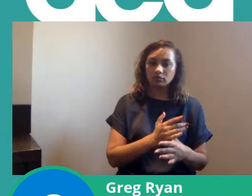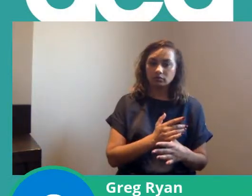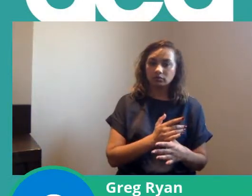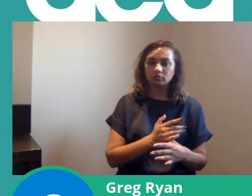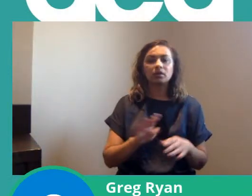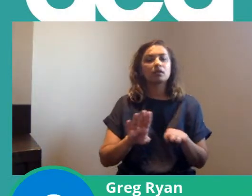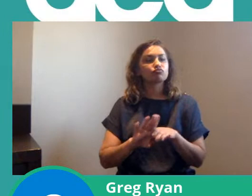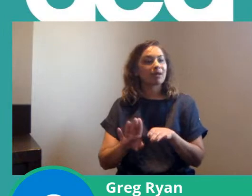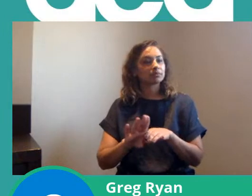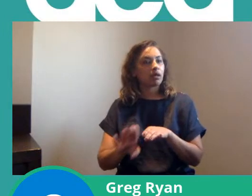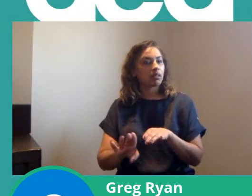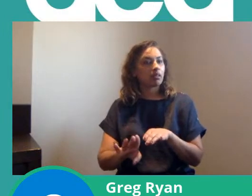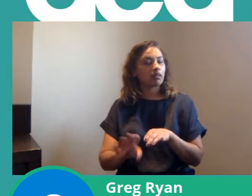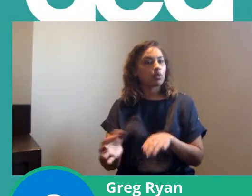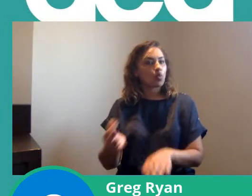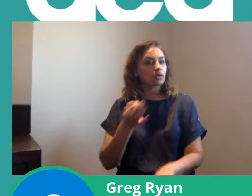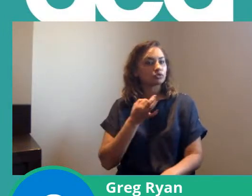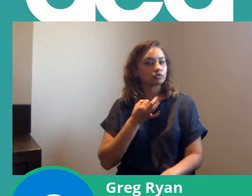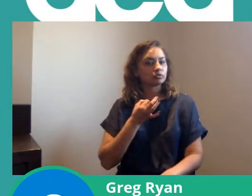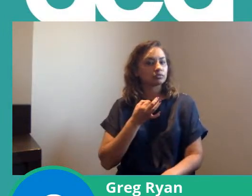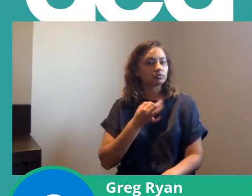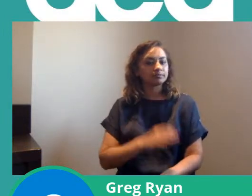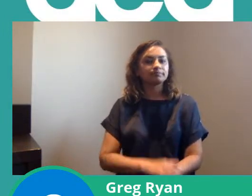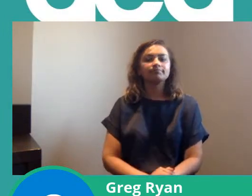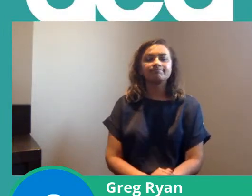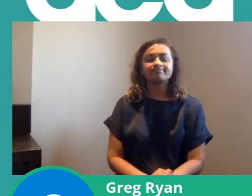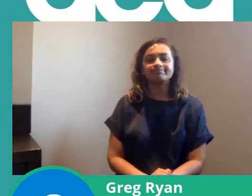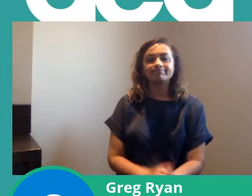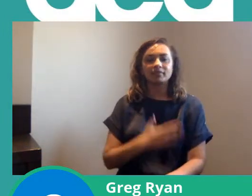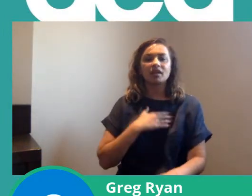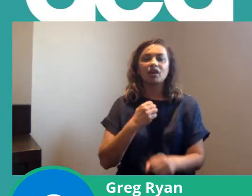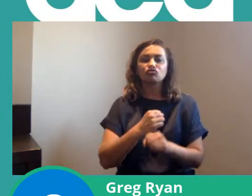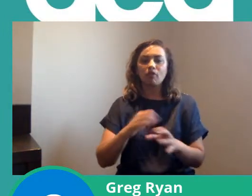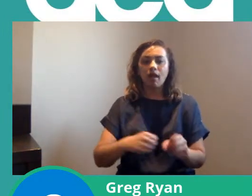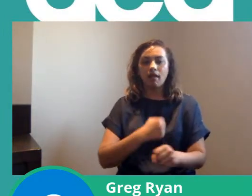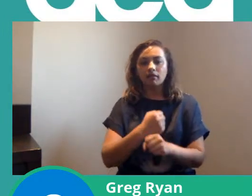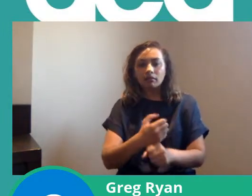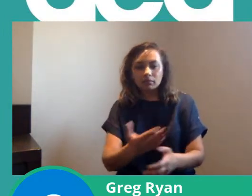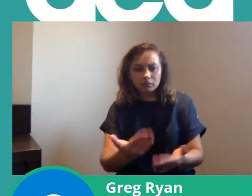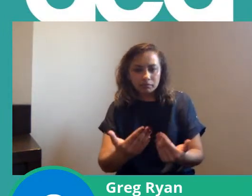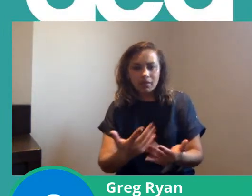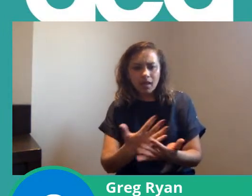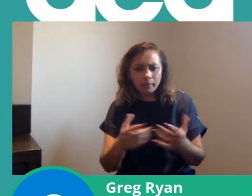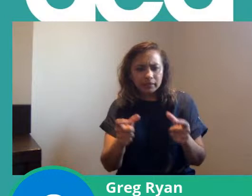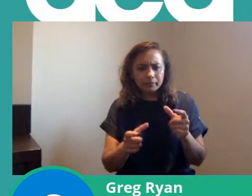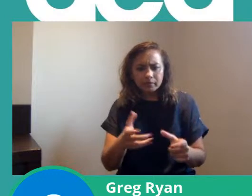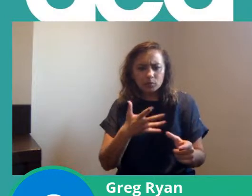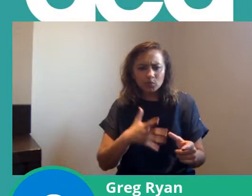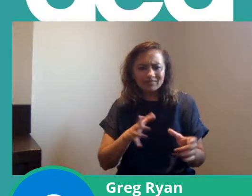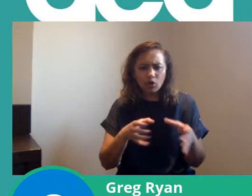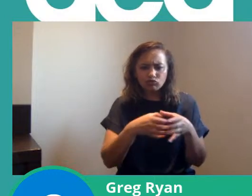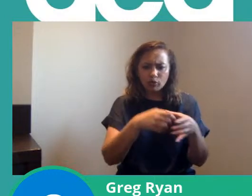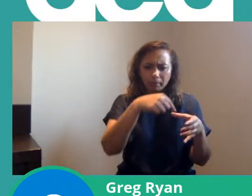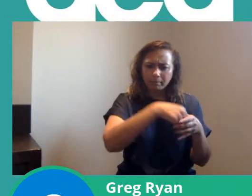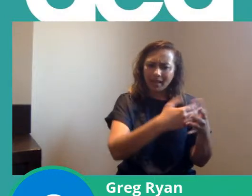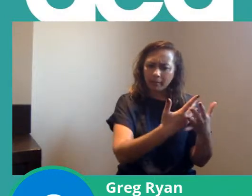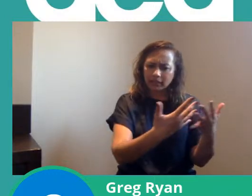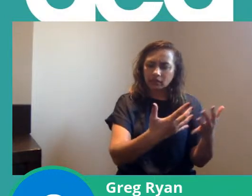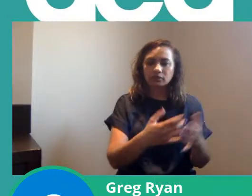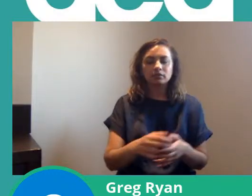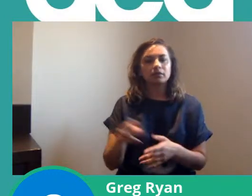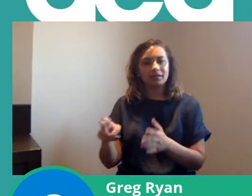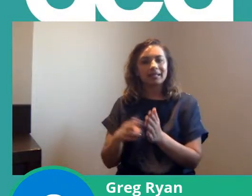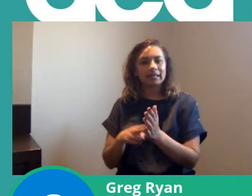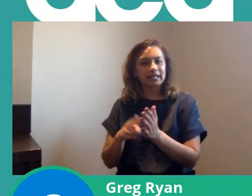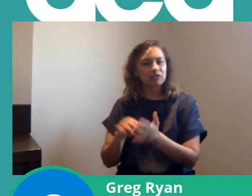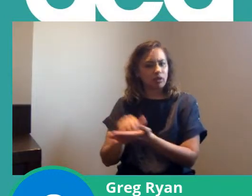practical question from Greg and we like a practical question Greg how many people do you need for a group and I think Nick Hardy is